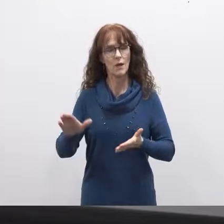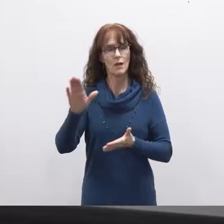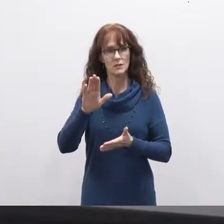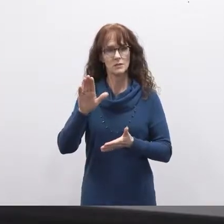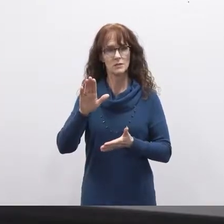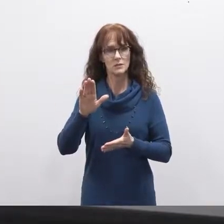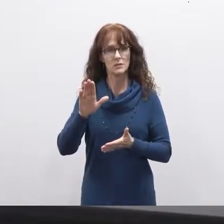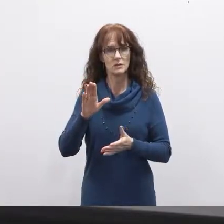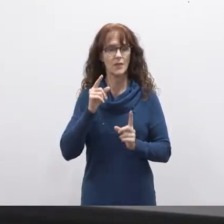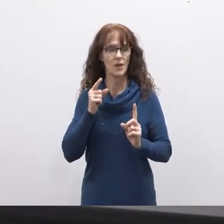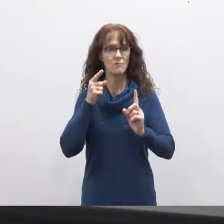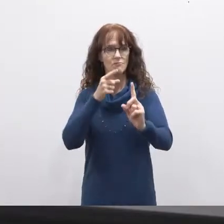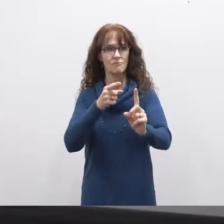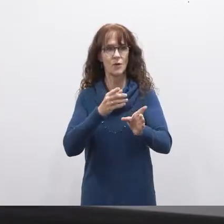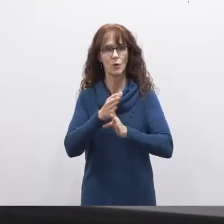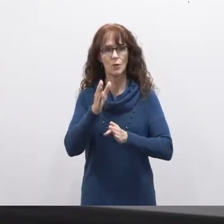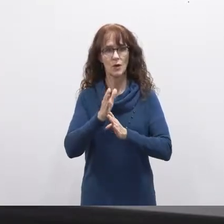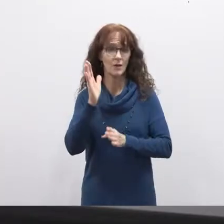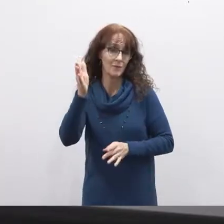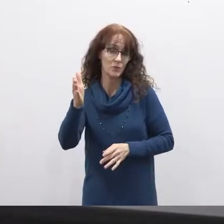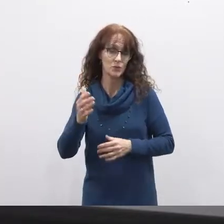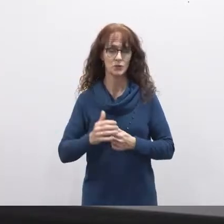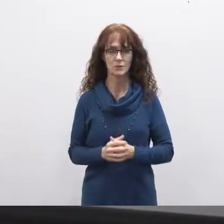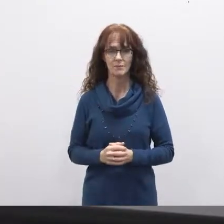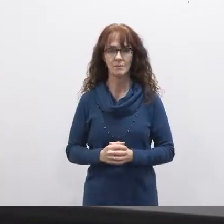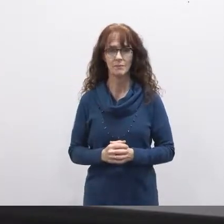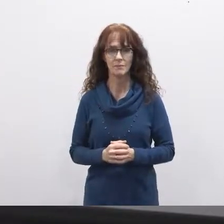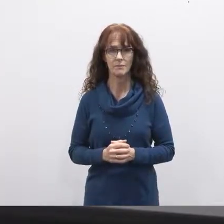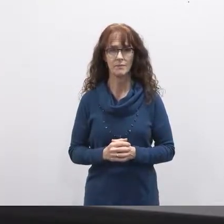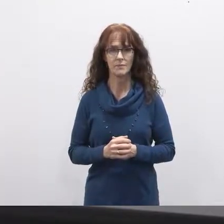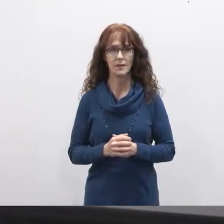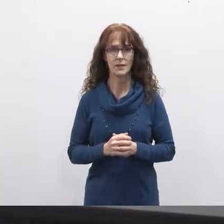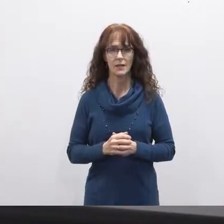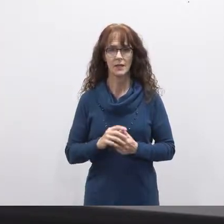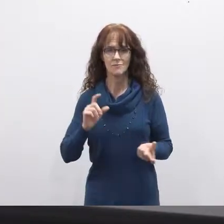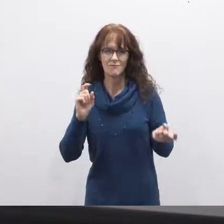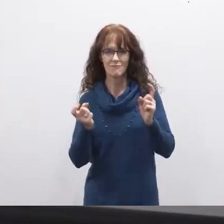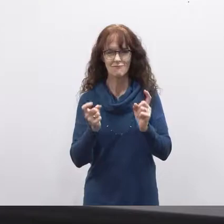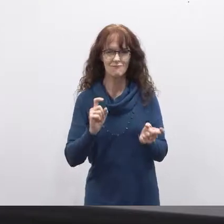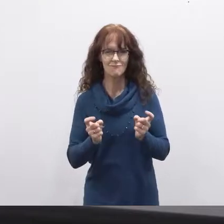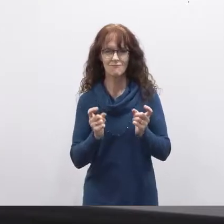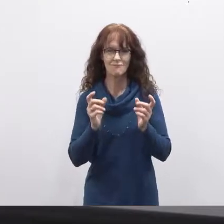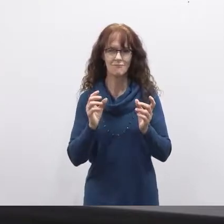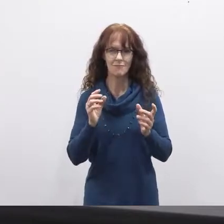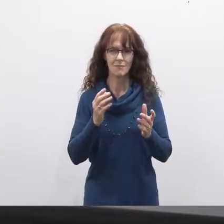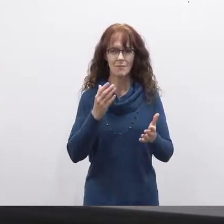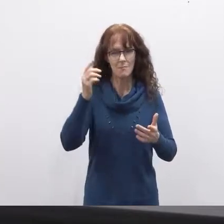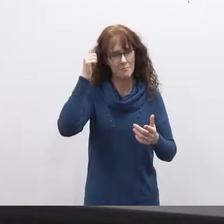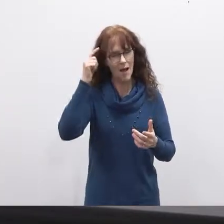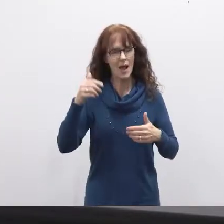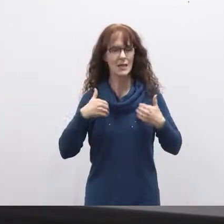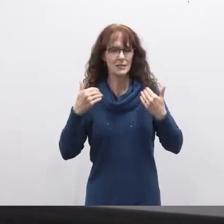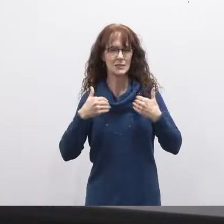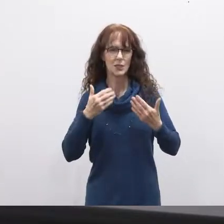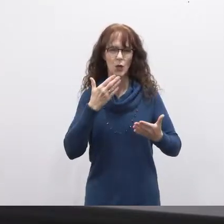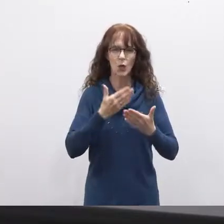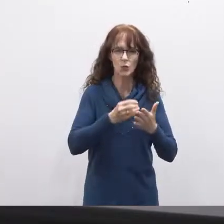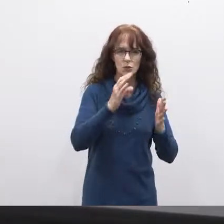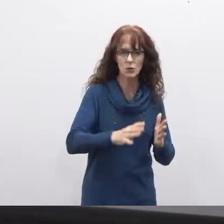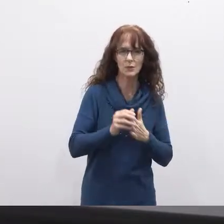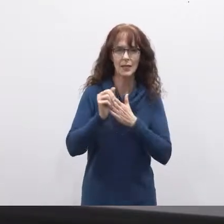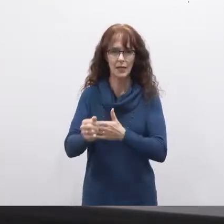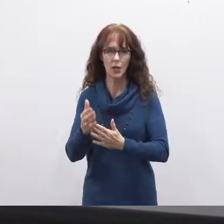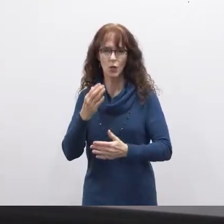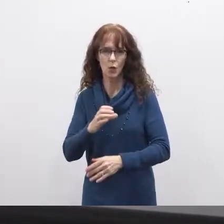desired careers and futures molding young minds into good students good leaders and had to have good